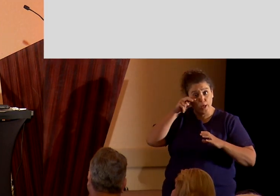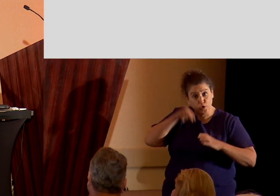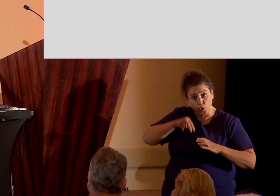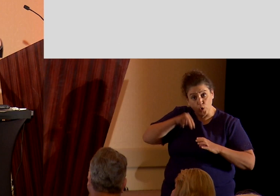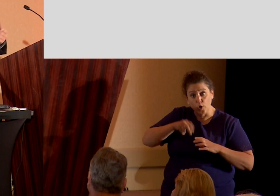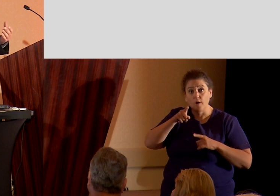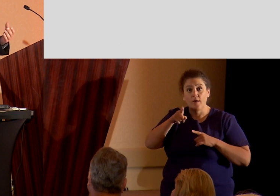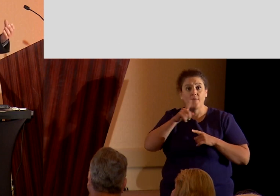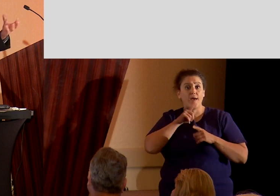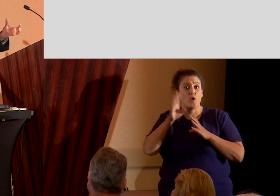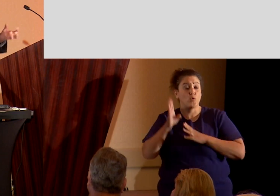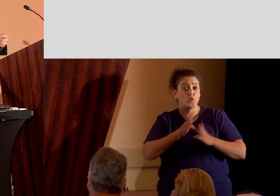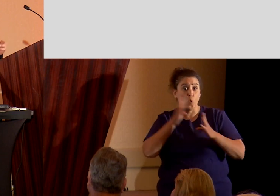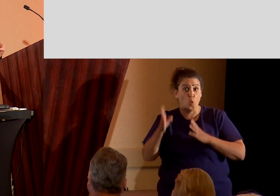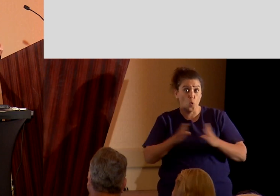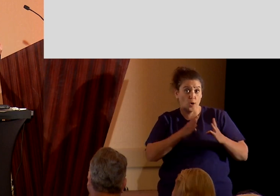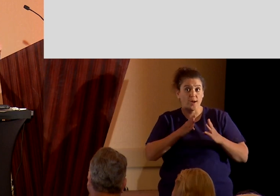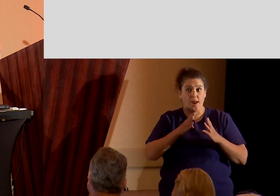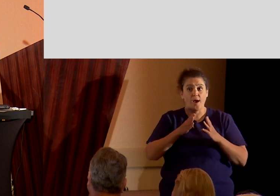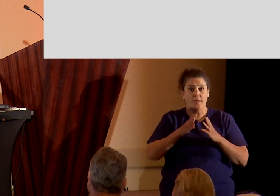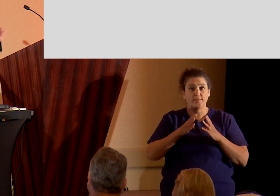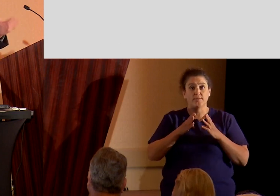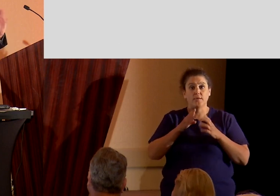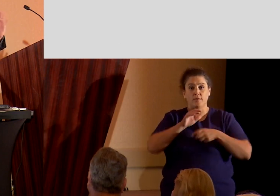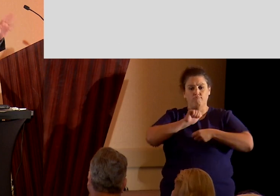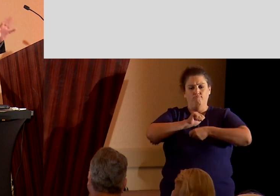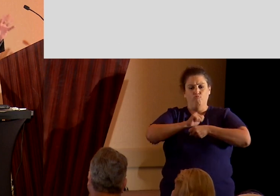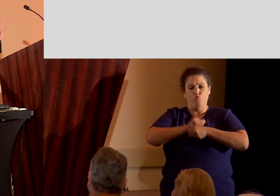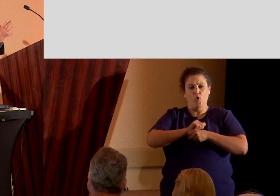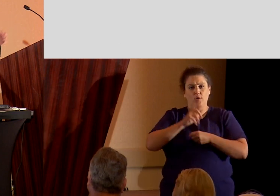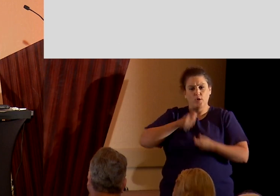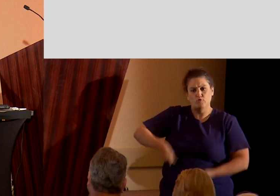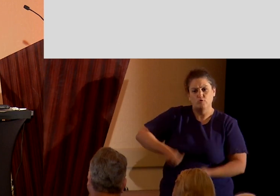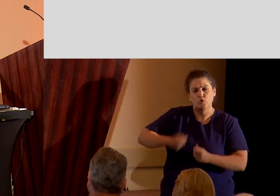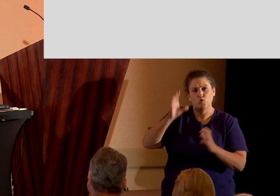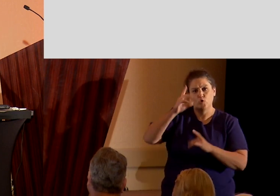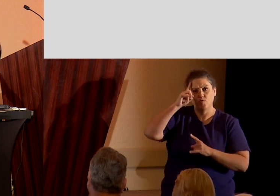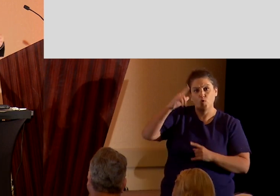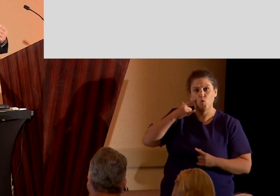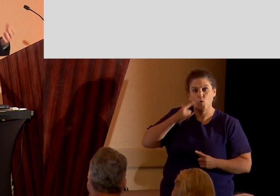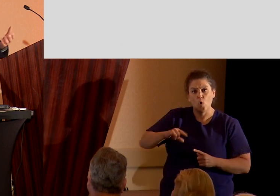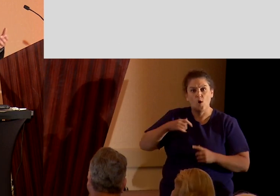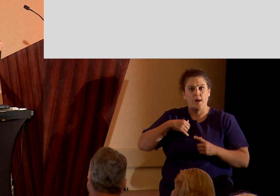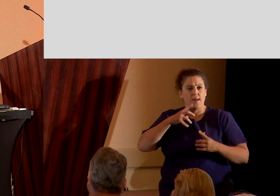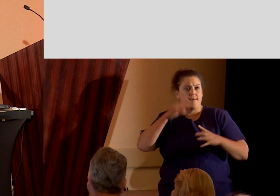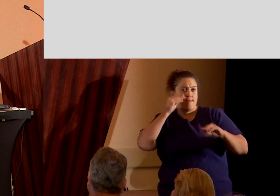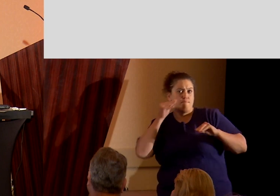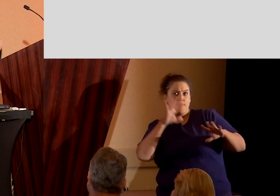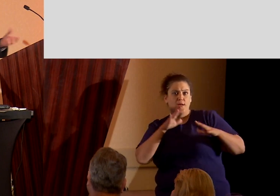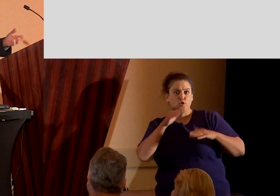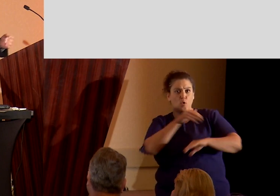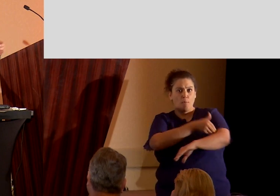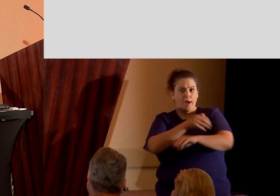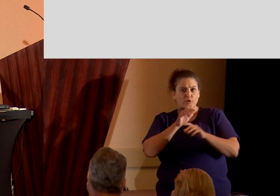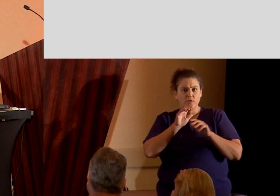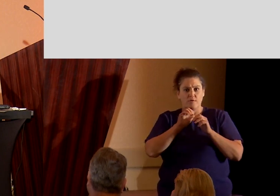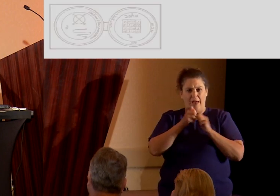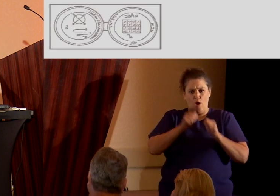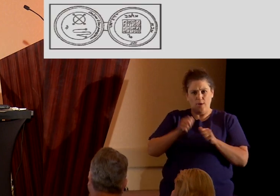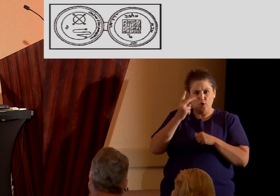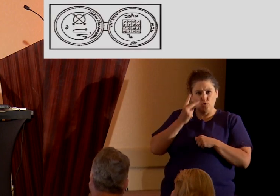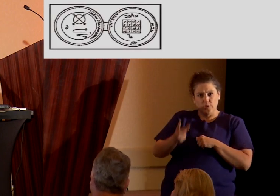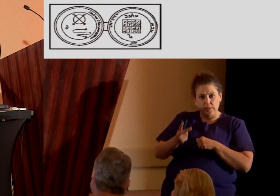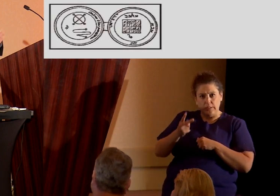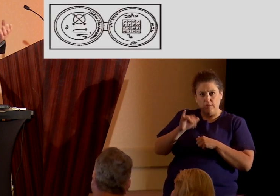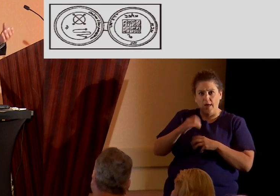organizing gold-digging expeditions and claimed to have dark, necromantic powers that allowed him to see buried treasure and stuff,